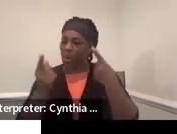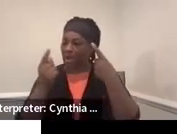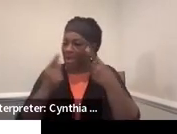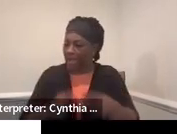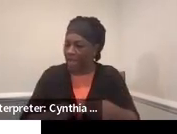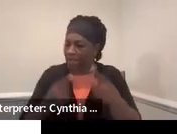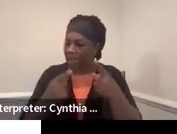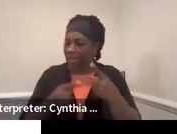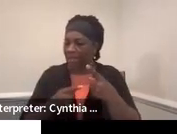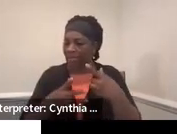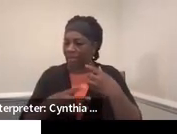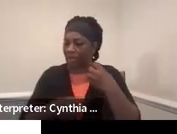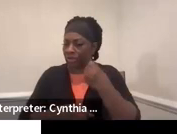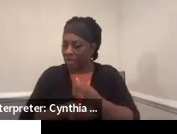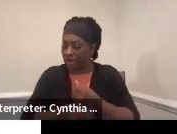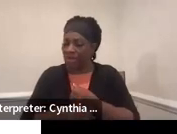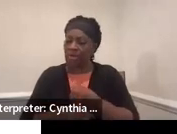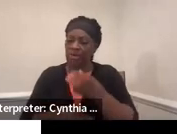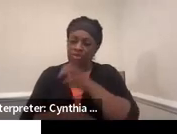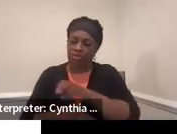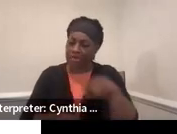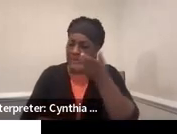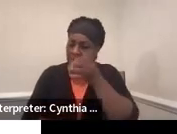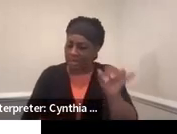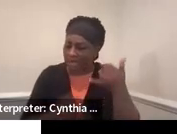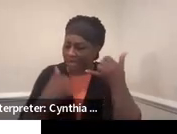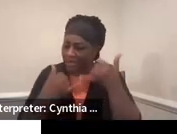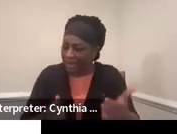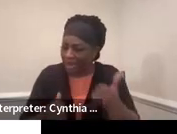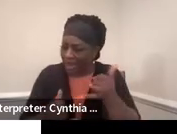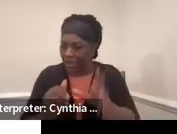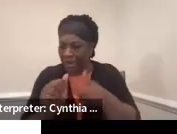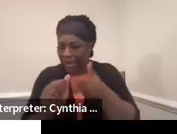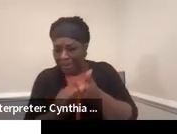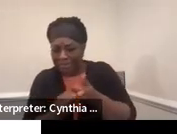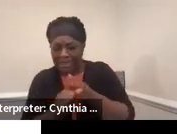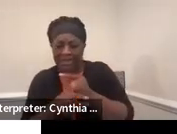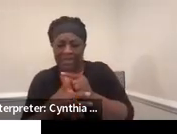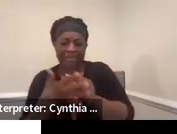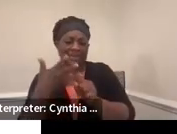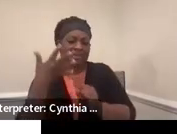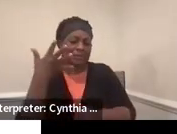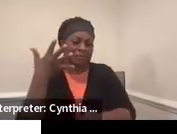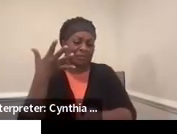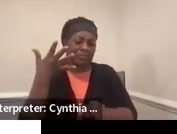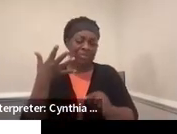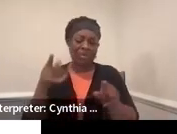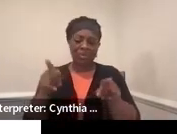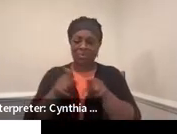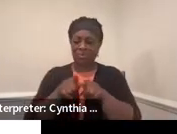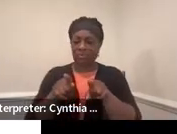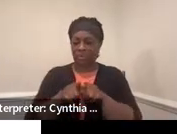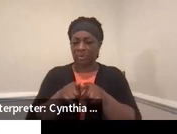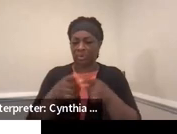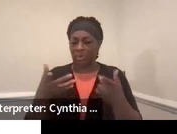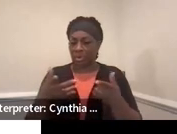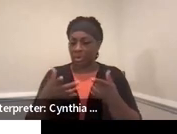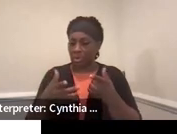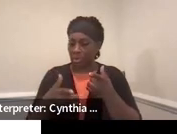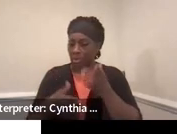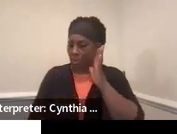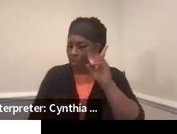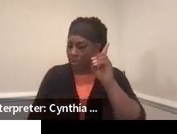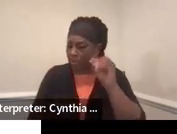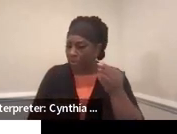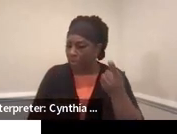during the year? What does this transition look like now? What's updated? And what is he going to be doing